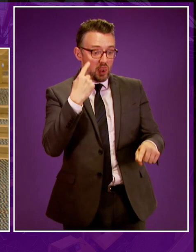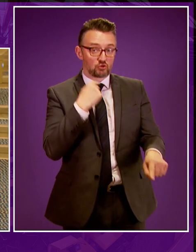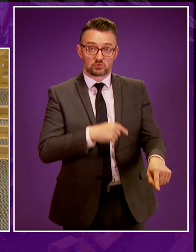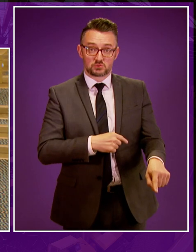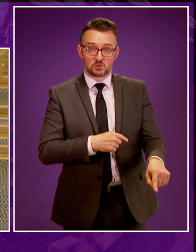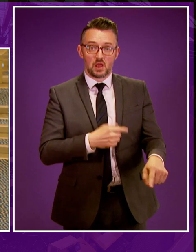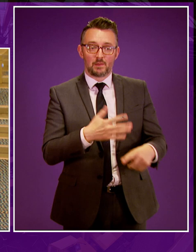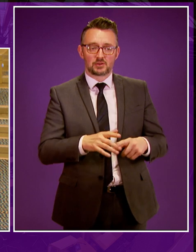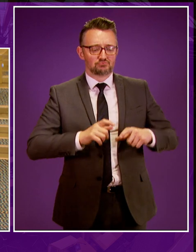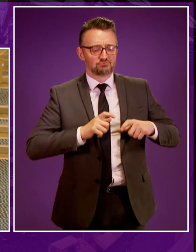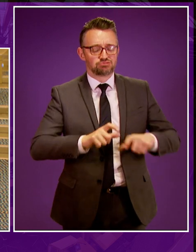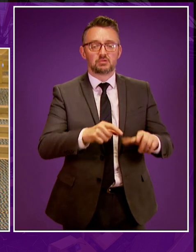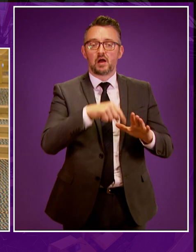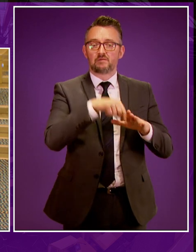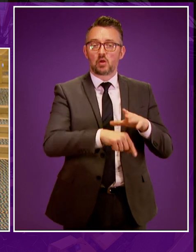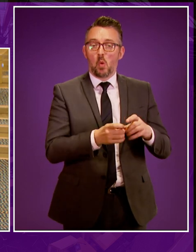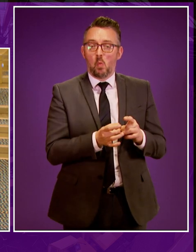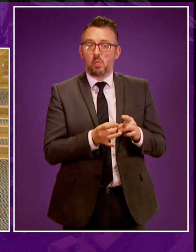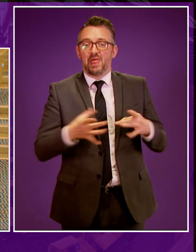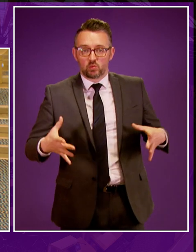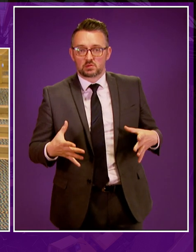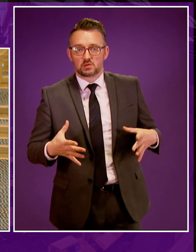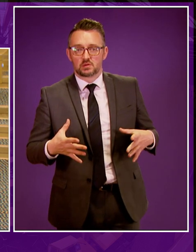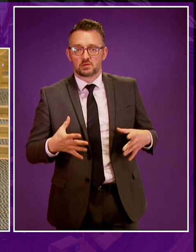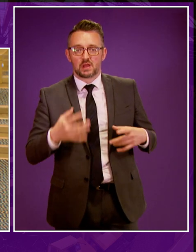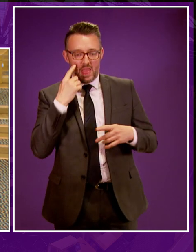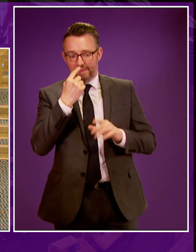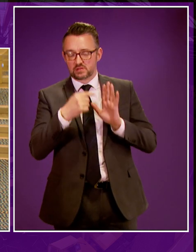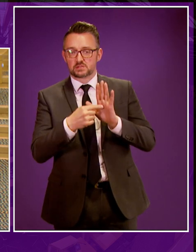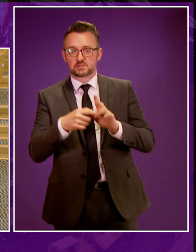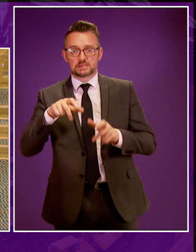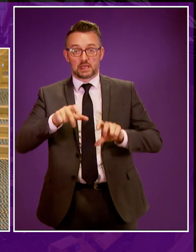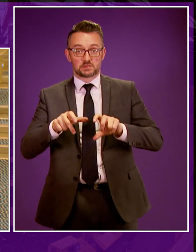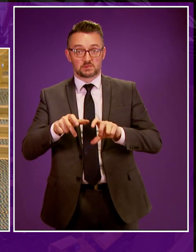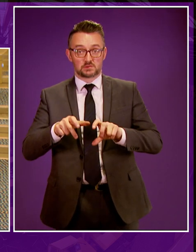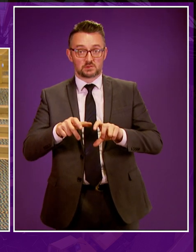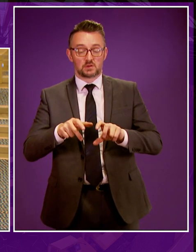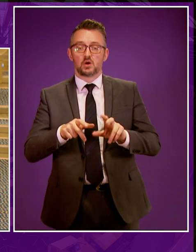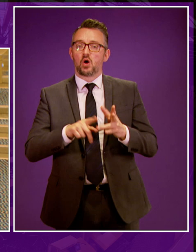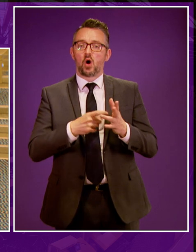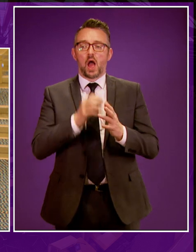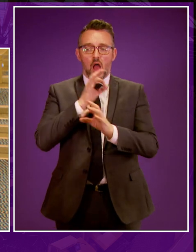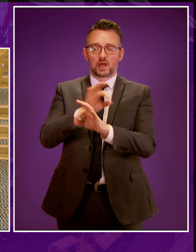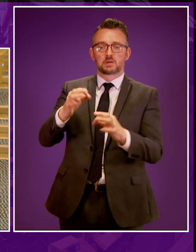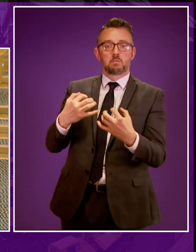proceeded with fracking in England without undertaking the scientific evidence that we have gathered, or asking public opinion? They've done neither.